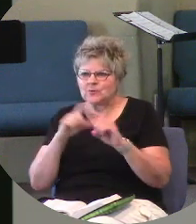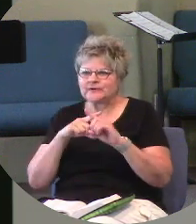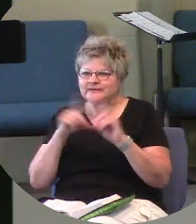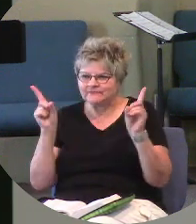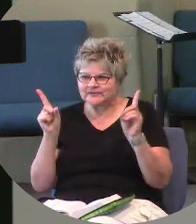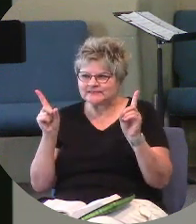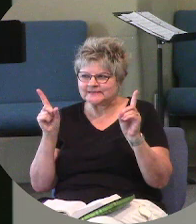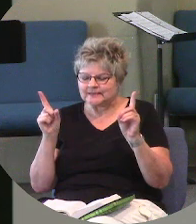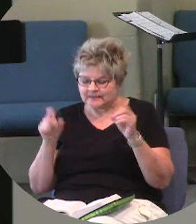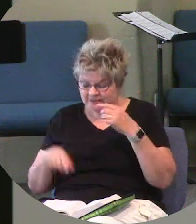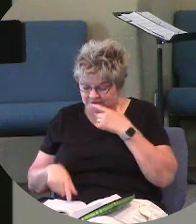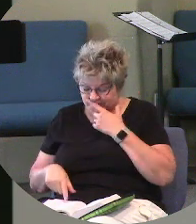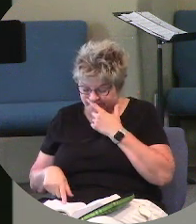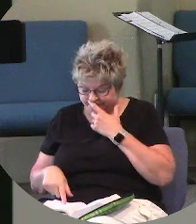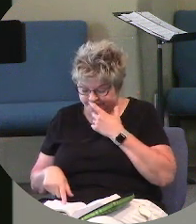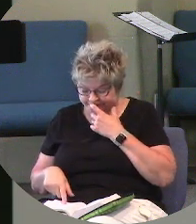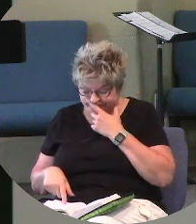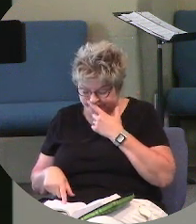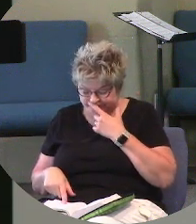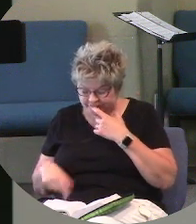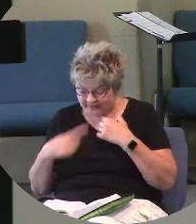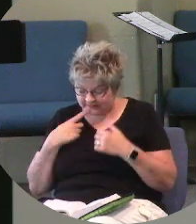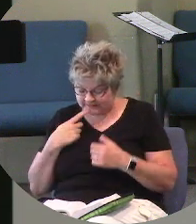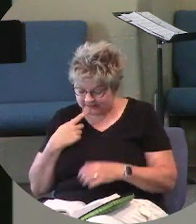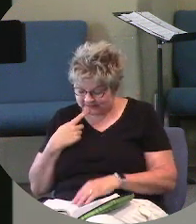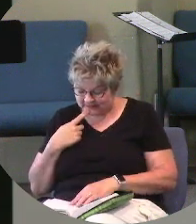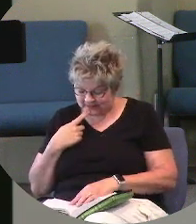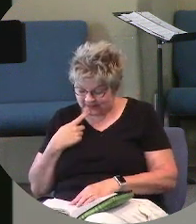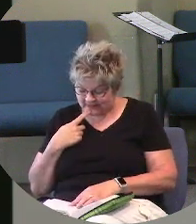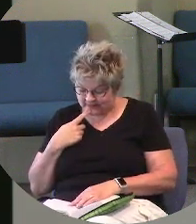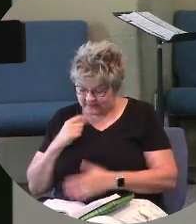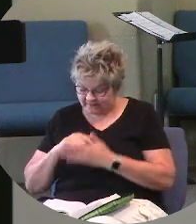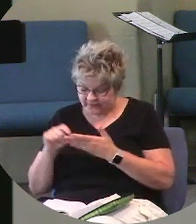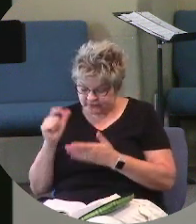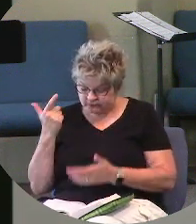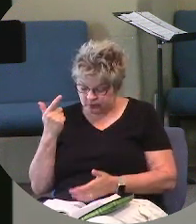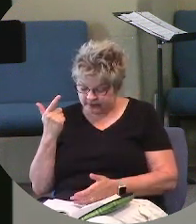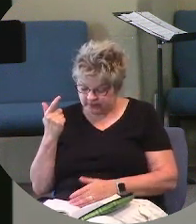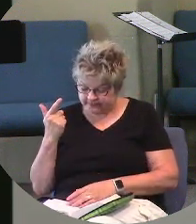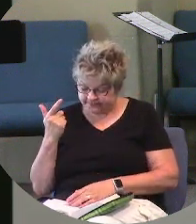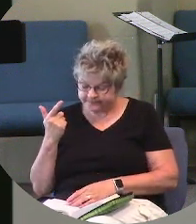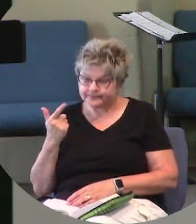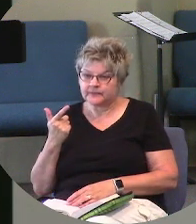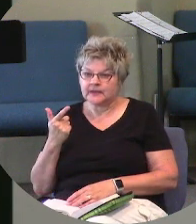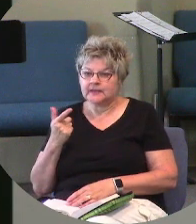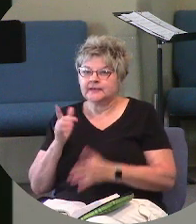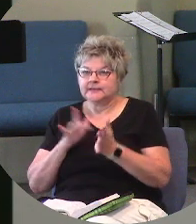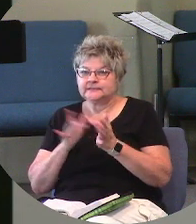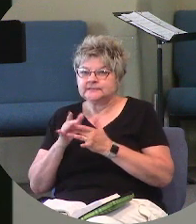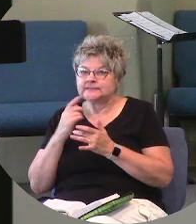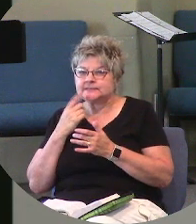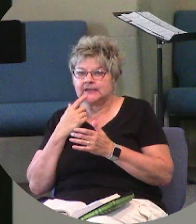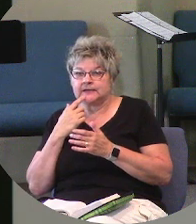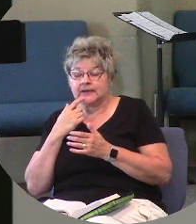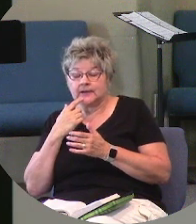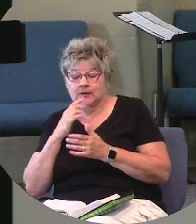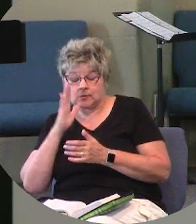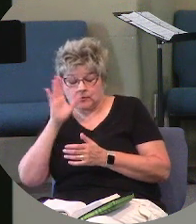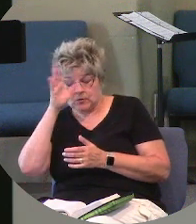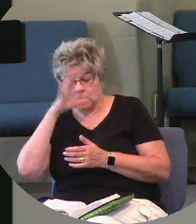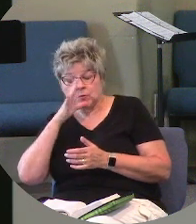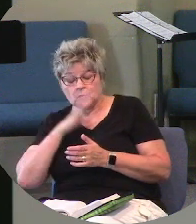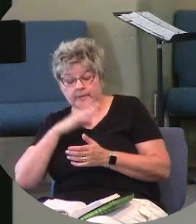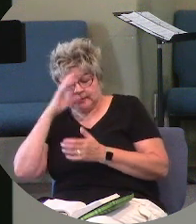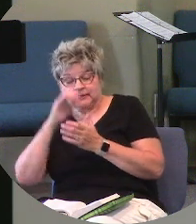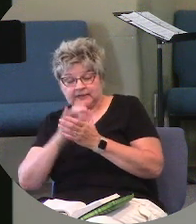Here's what He says next. Verse 21. Jesus said to her, Woman, believe me, an